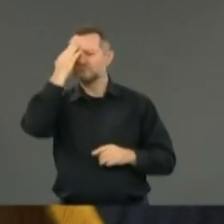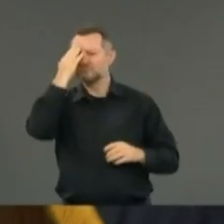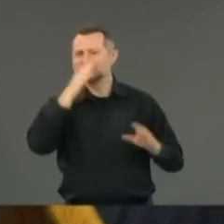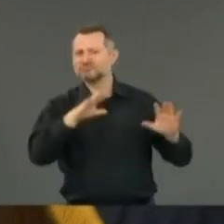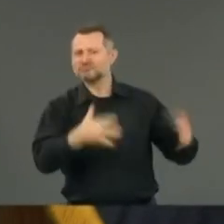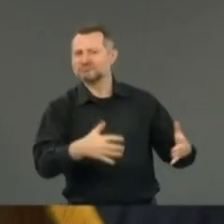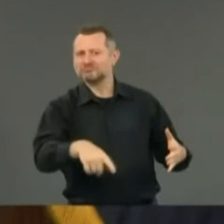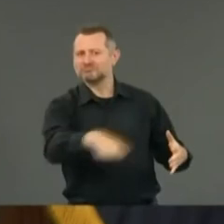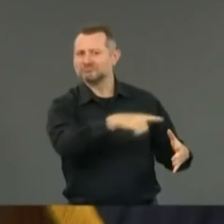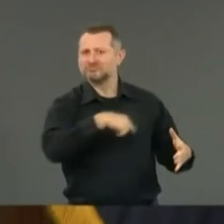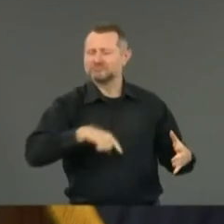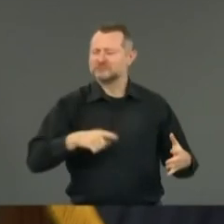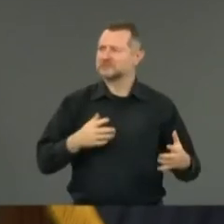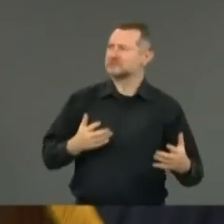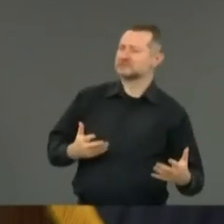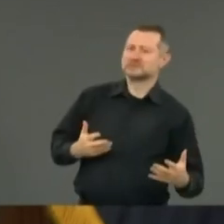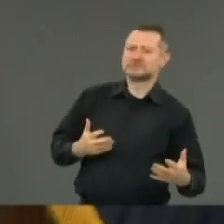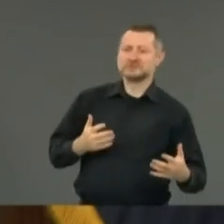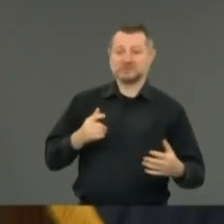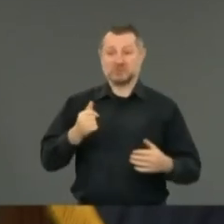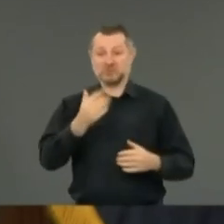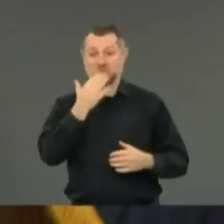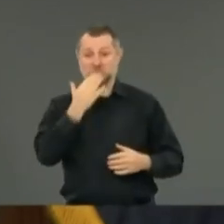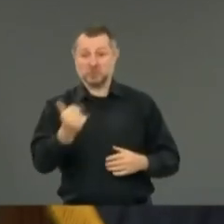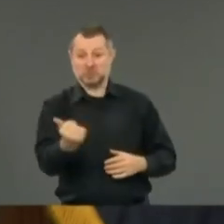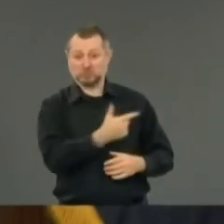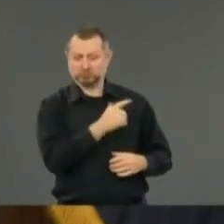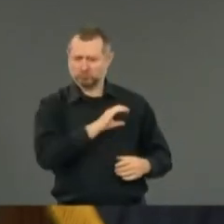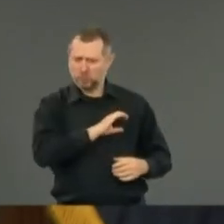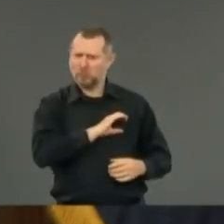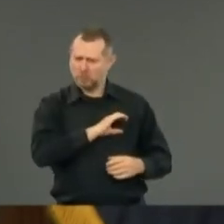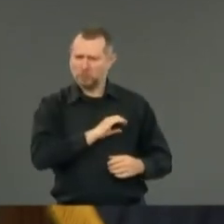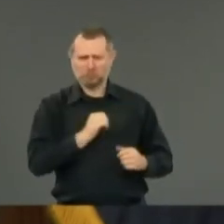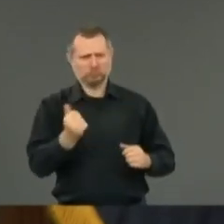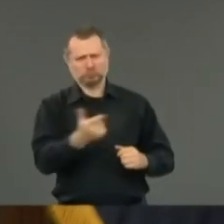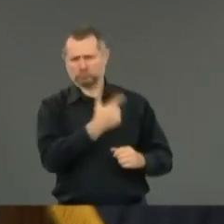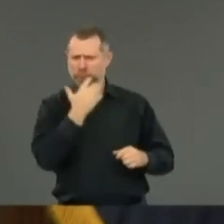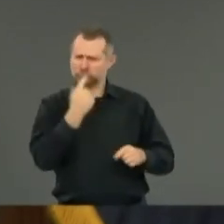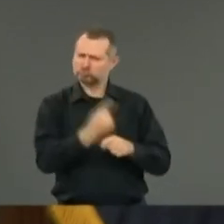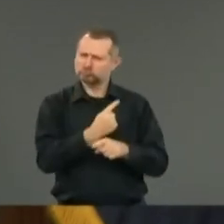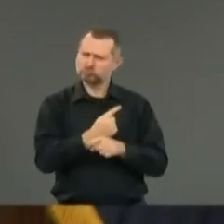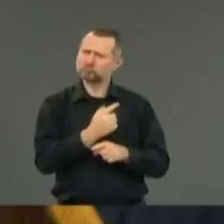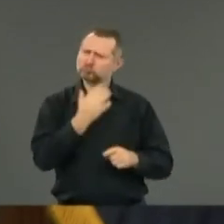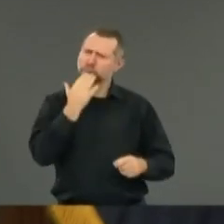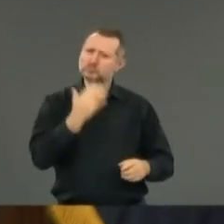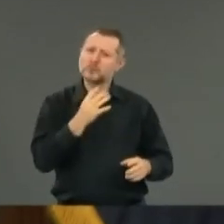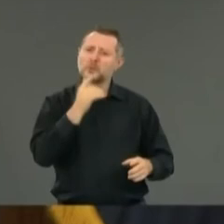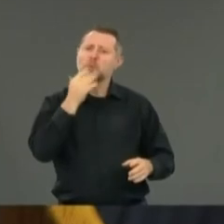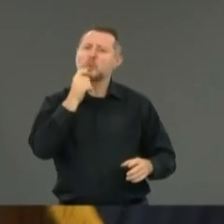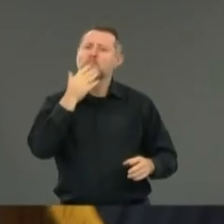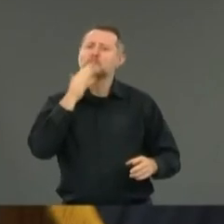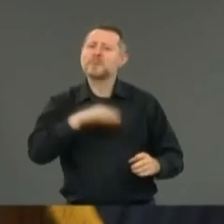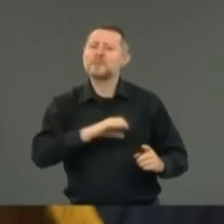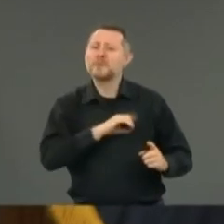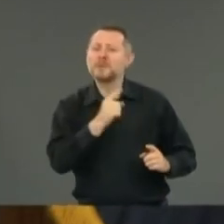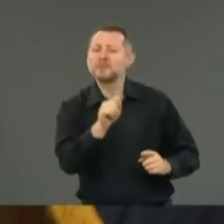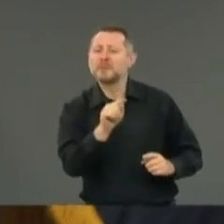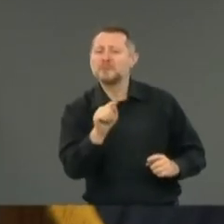And every good policeman will say the bad police actions